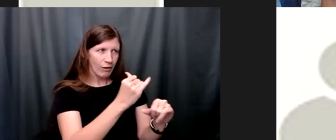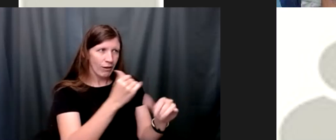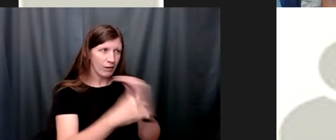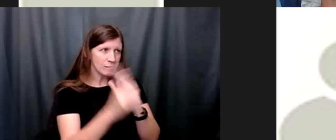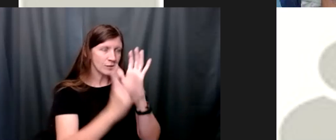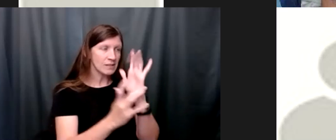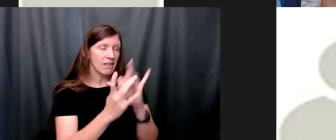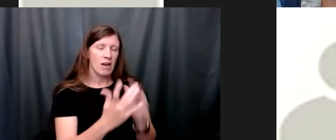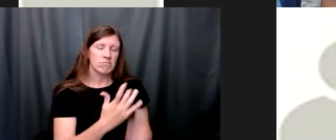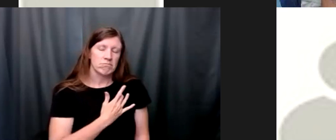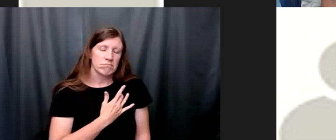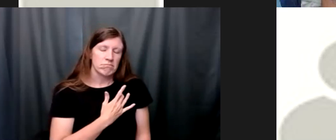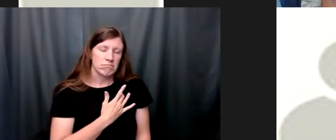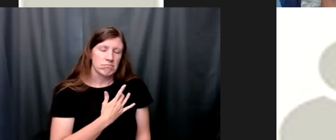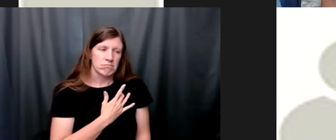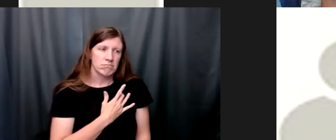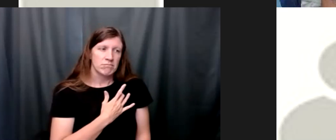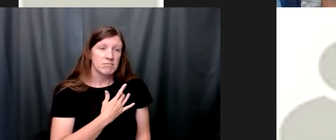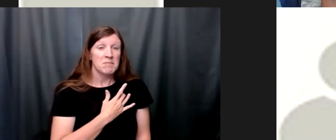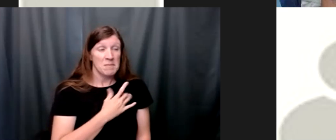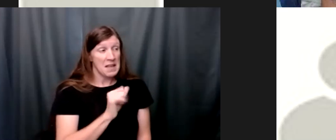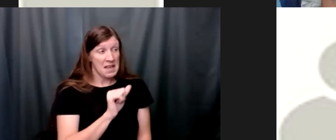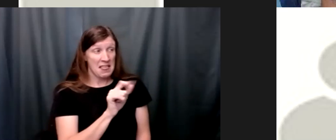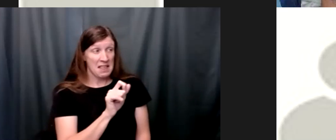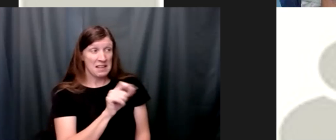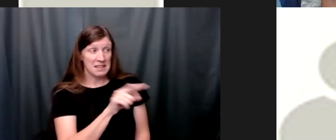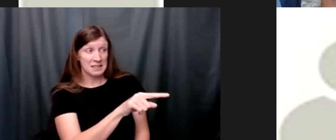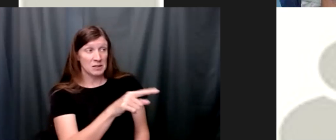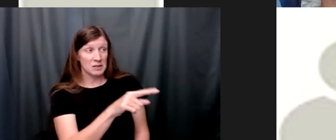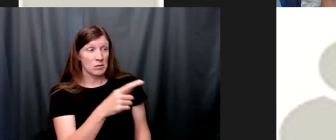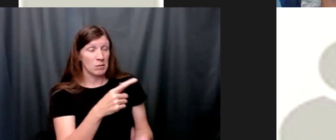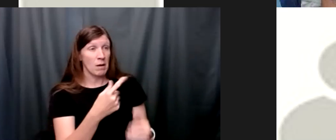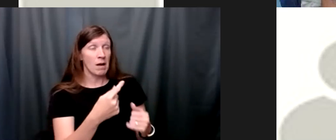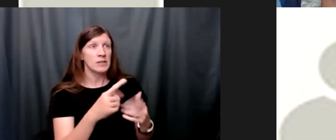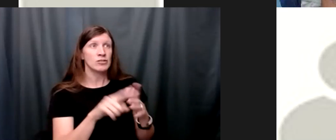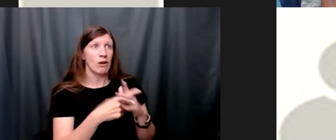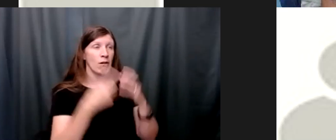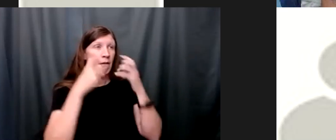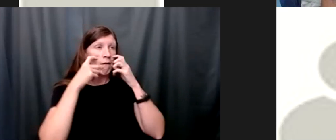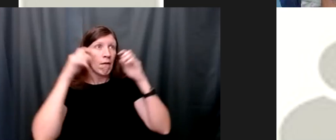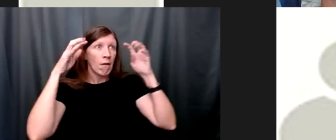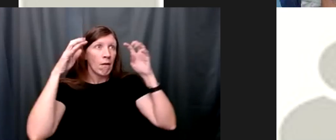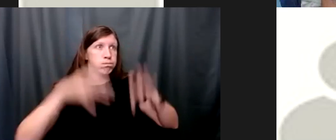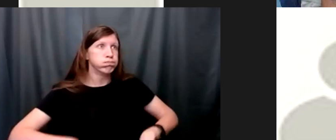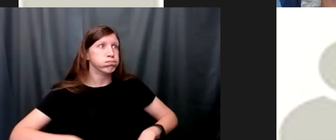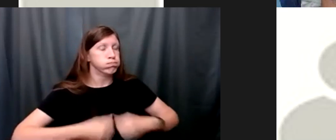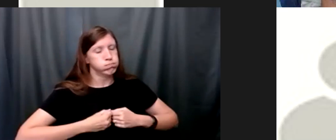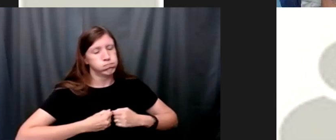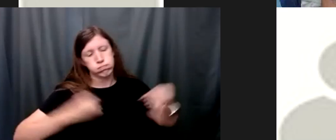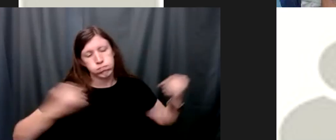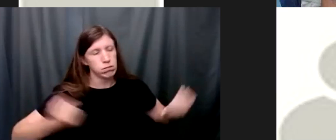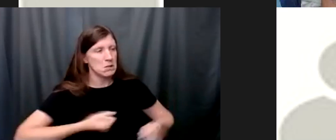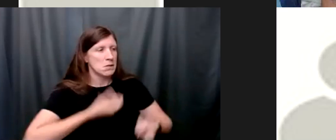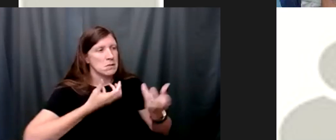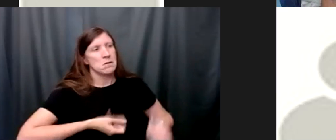a lot to me and as alan will recall uh it started the floodgates to open um as i was